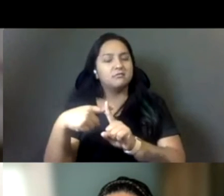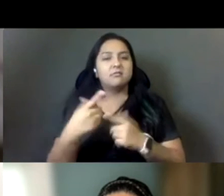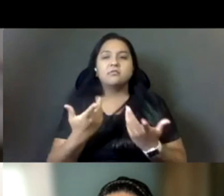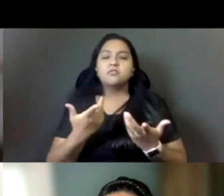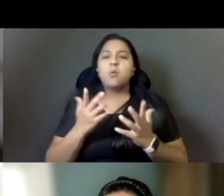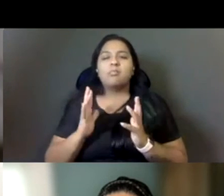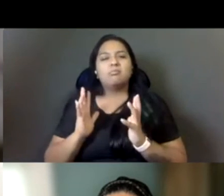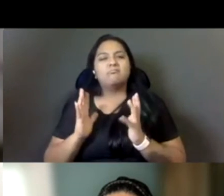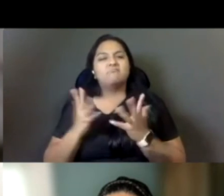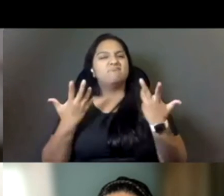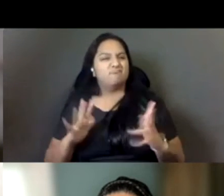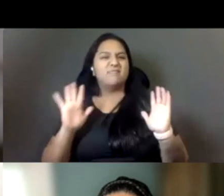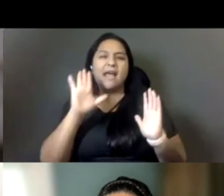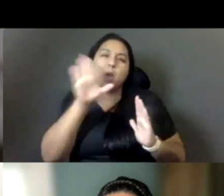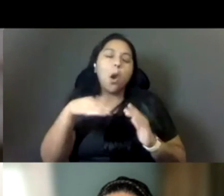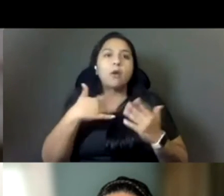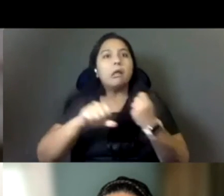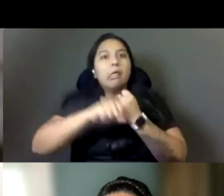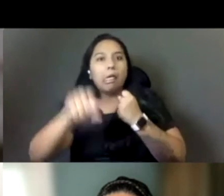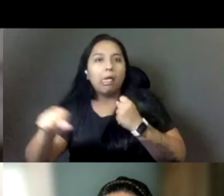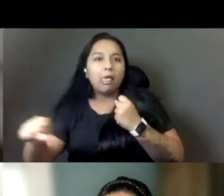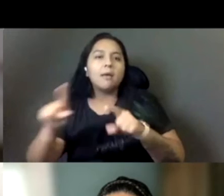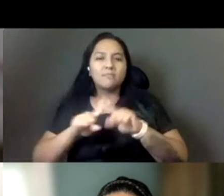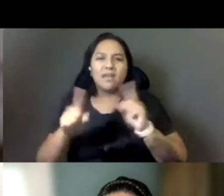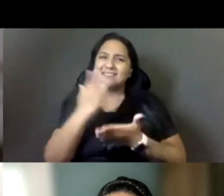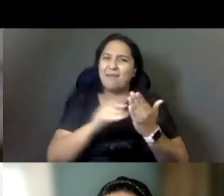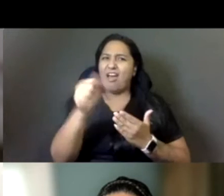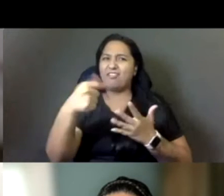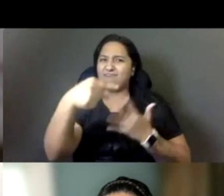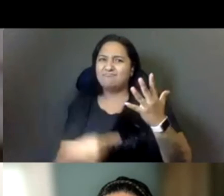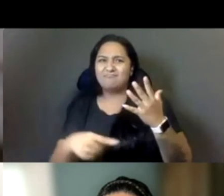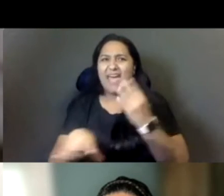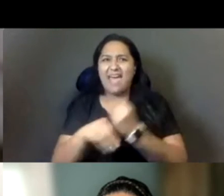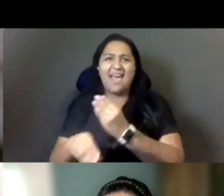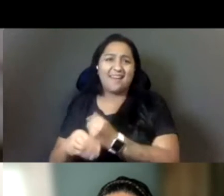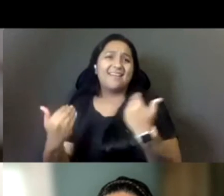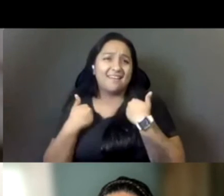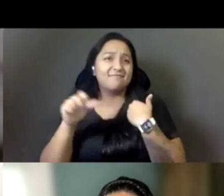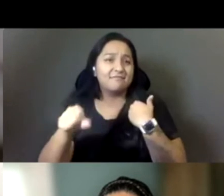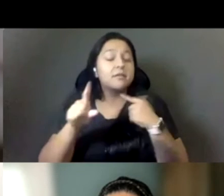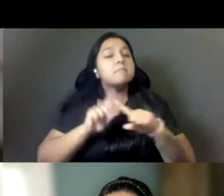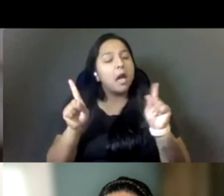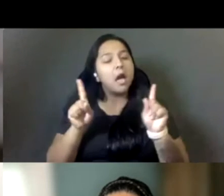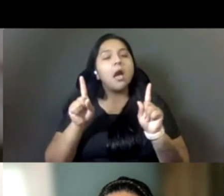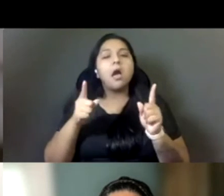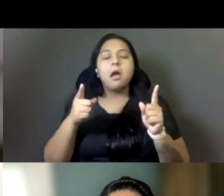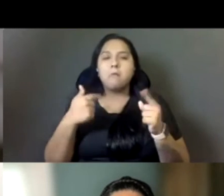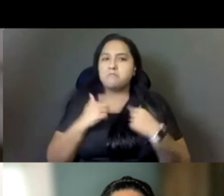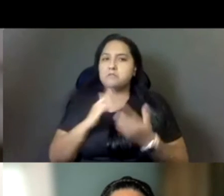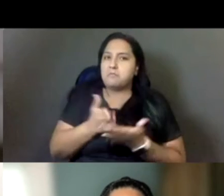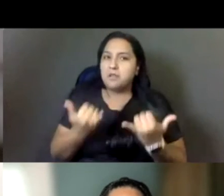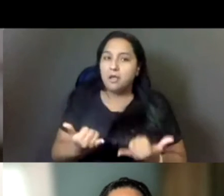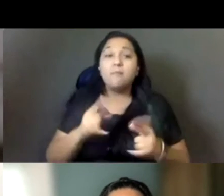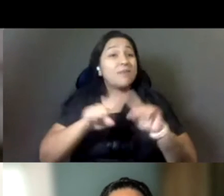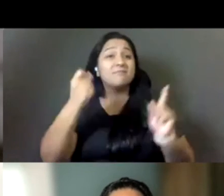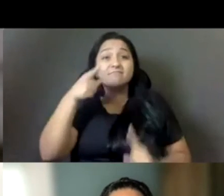I went a little long, but there's a couple other things that we could get to later on, if there's time. But just to say, to wrap up, Governor Newsom has been